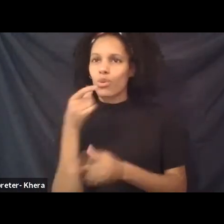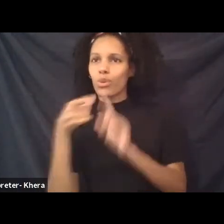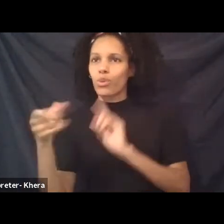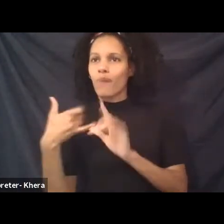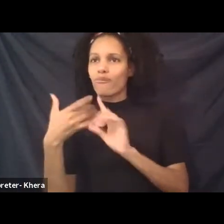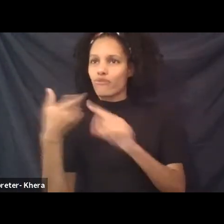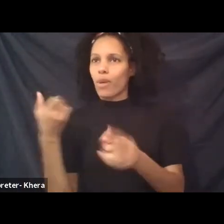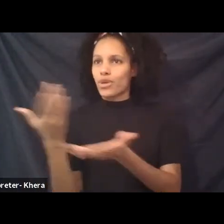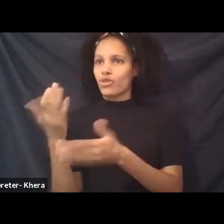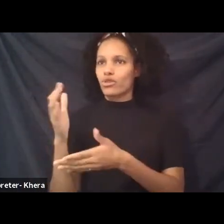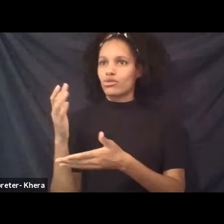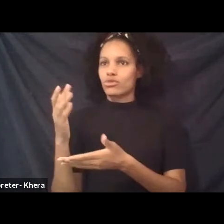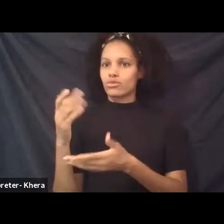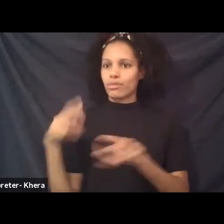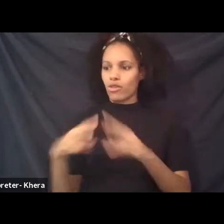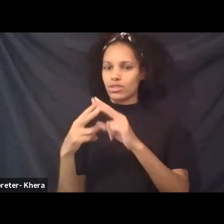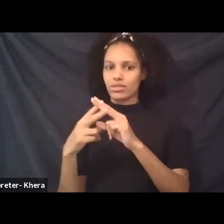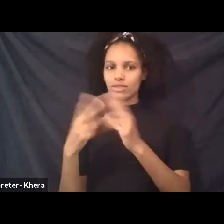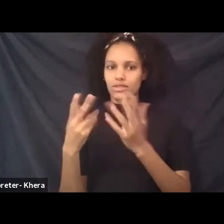come from Paris.